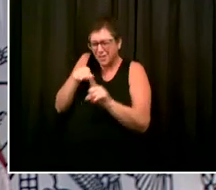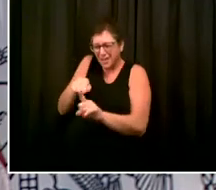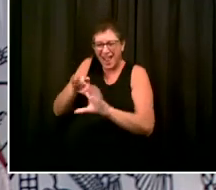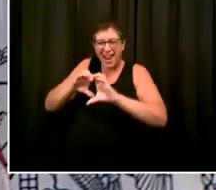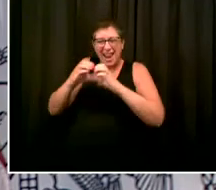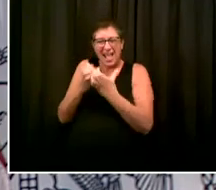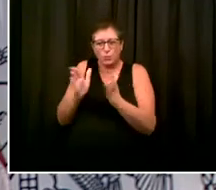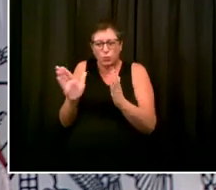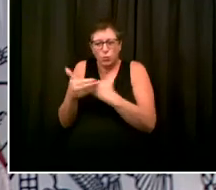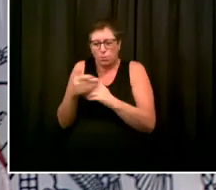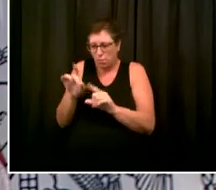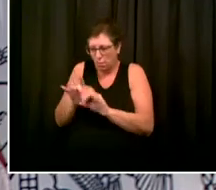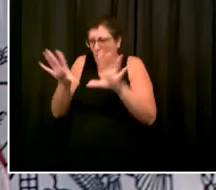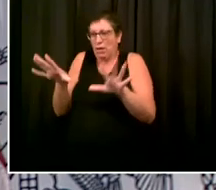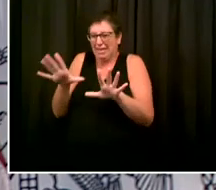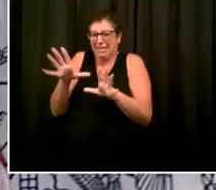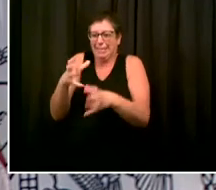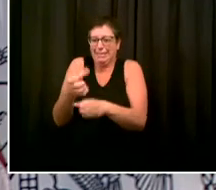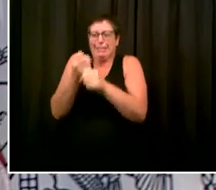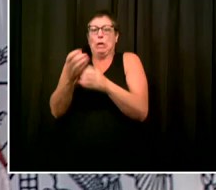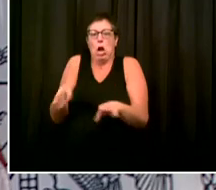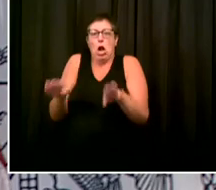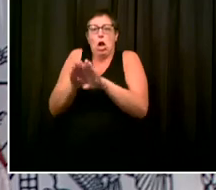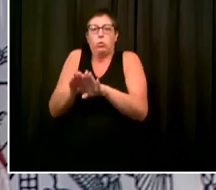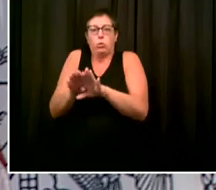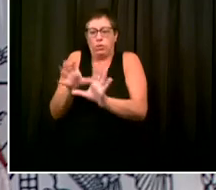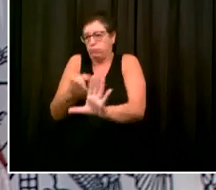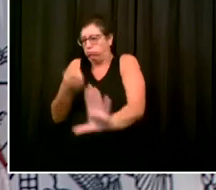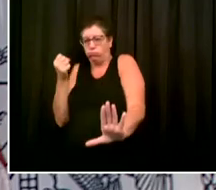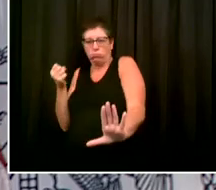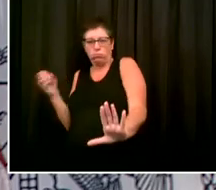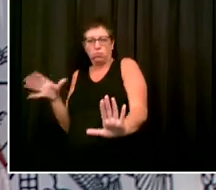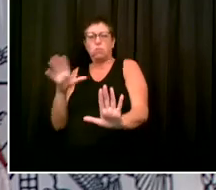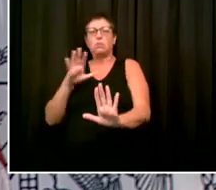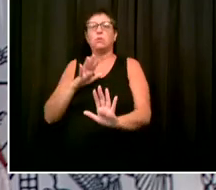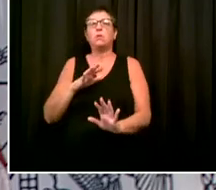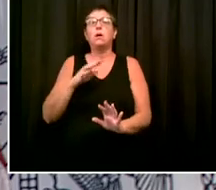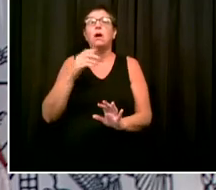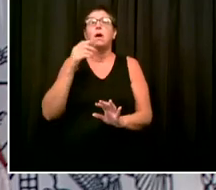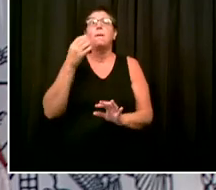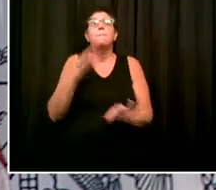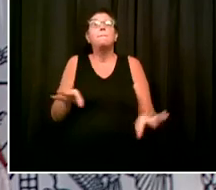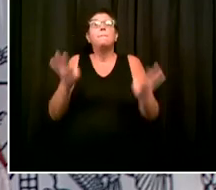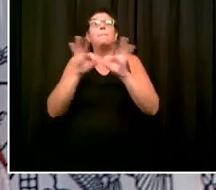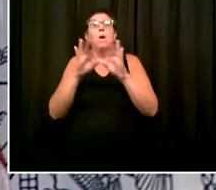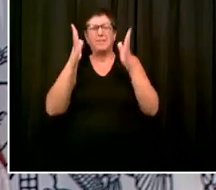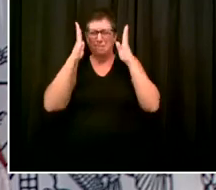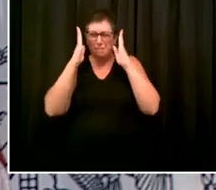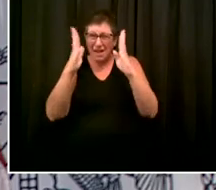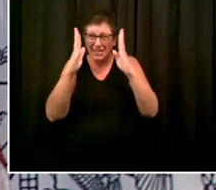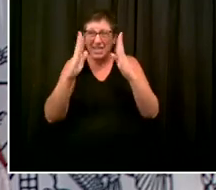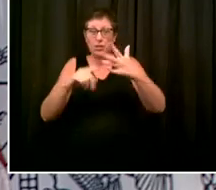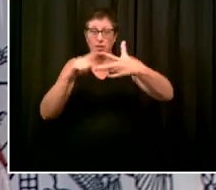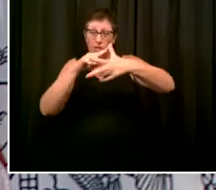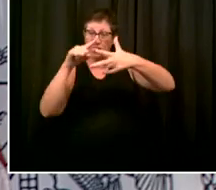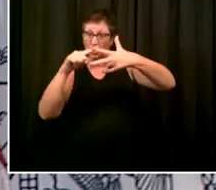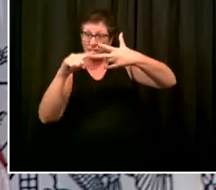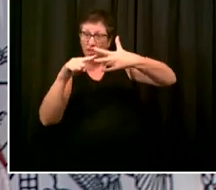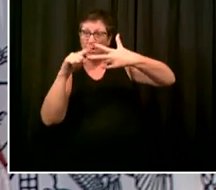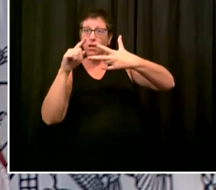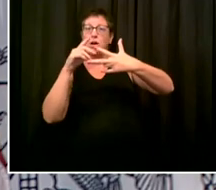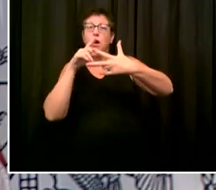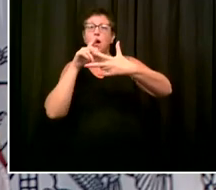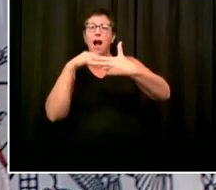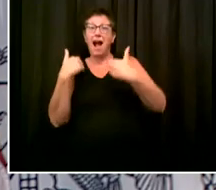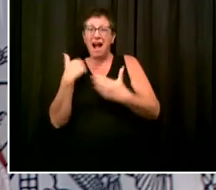it's so important every day to pay attention to these indicators, to the science, to the data, is it shows us we've been able to beat back this disease. And so I think